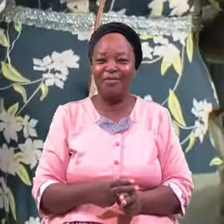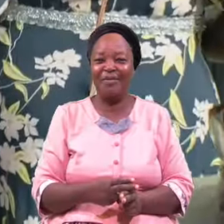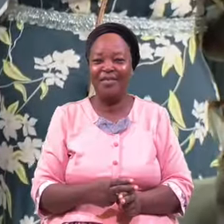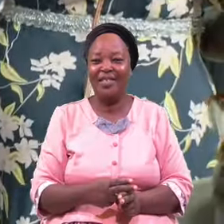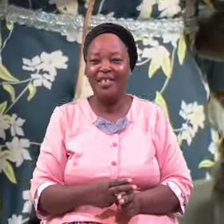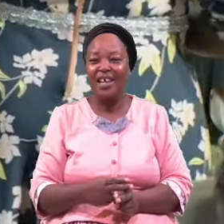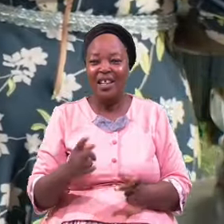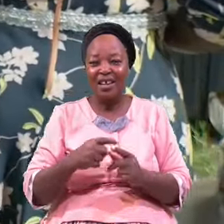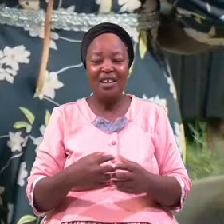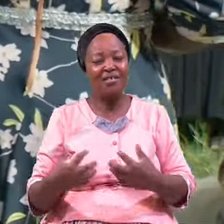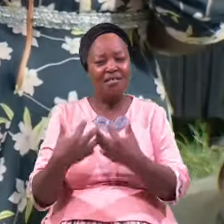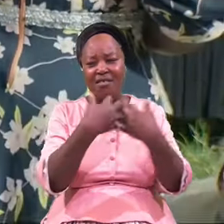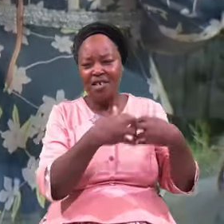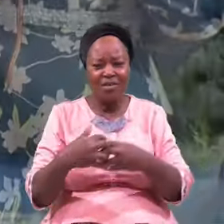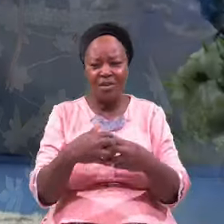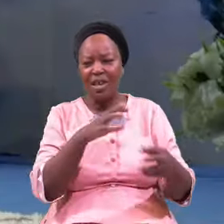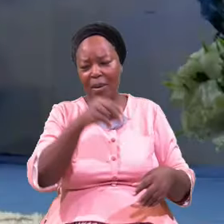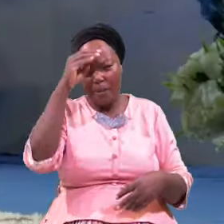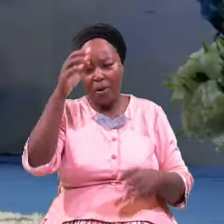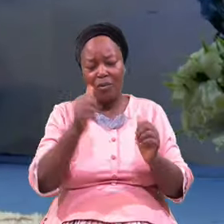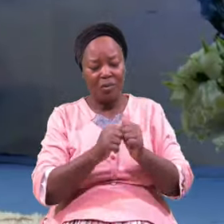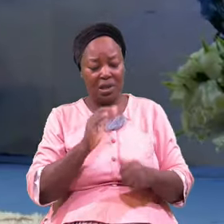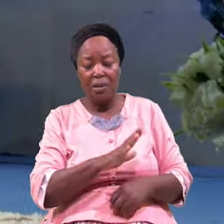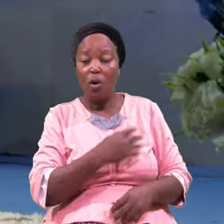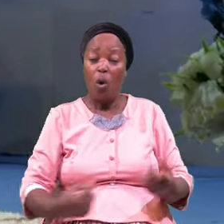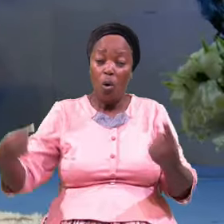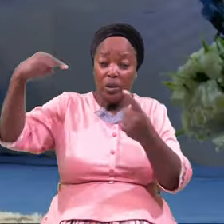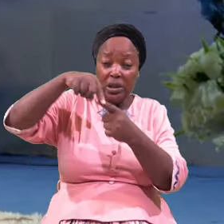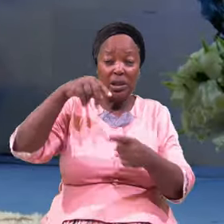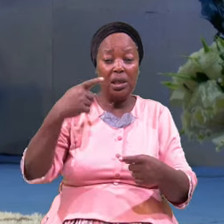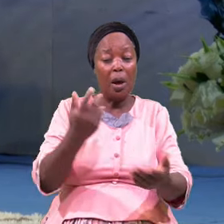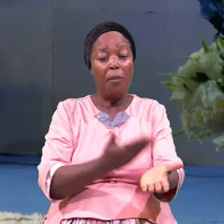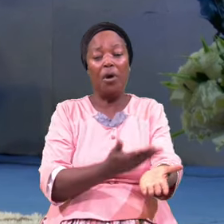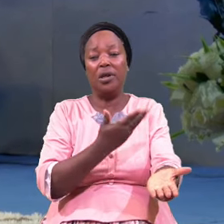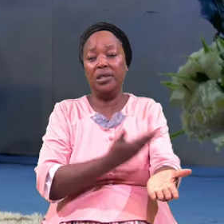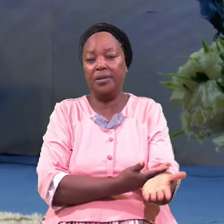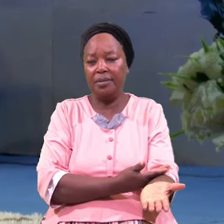Then I Sold The Man Was Him Until The Breaking Of The Day